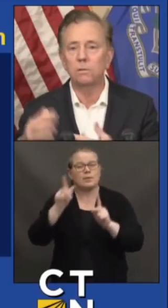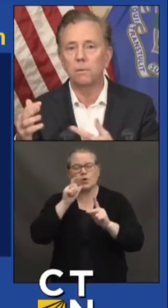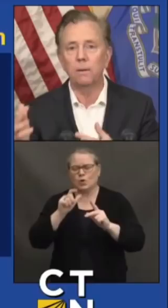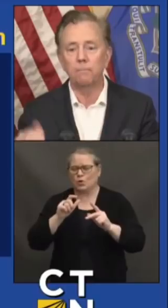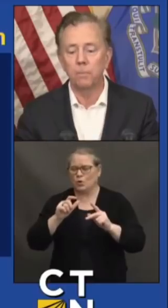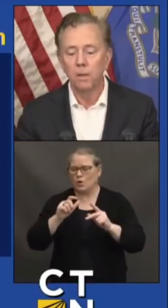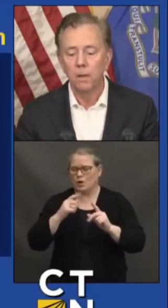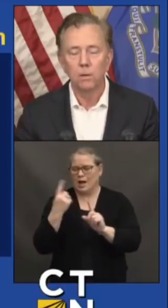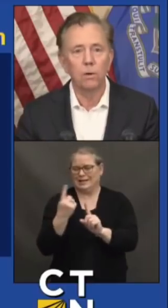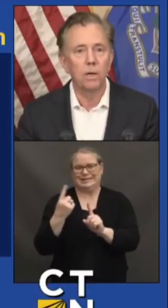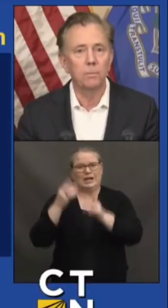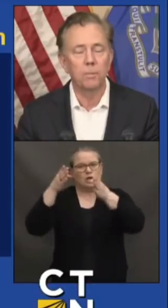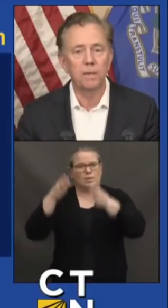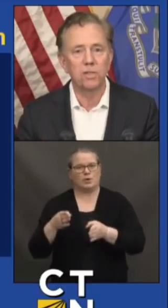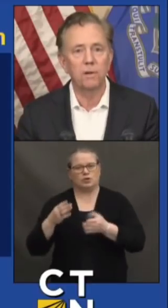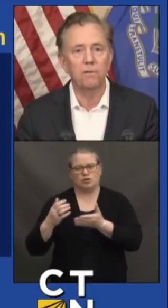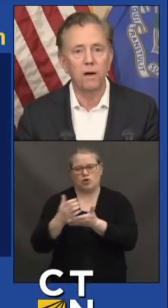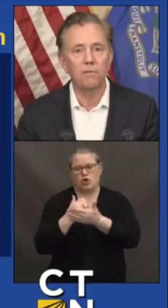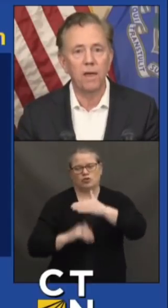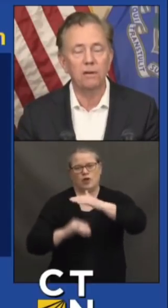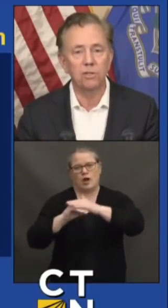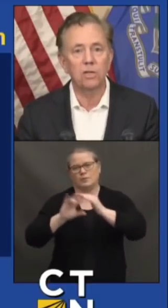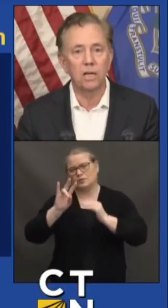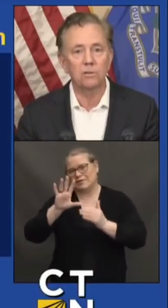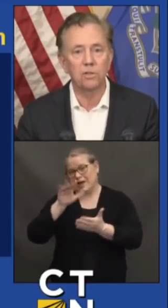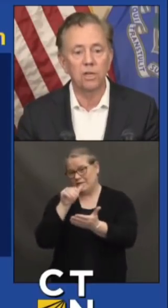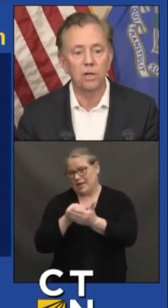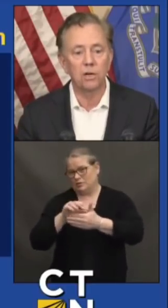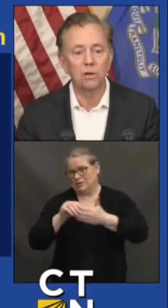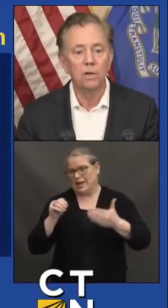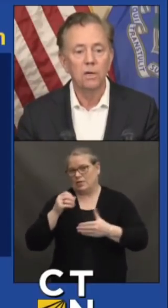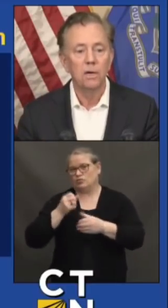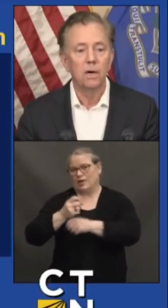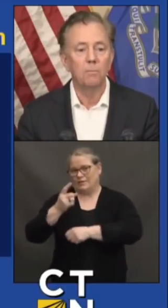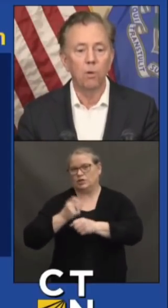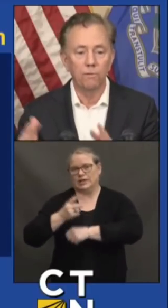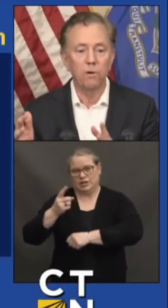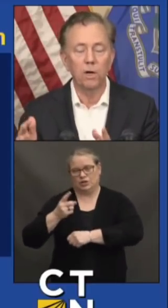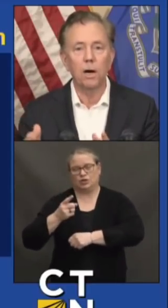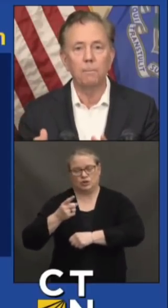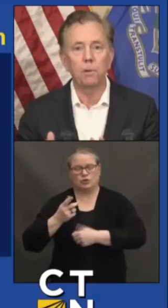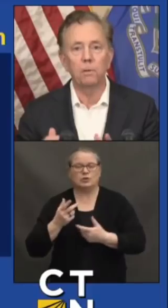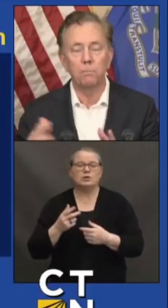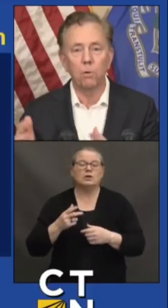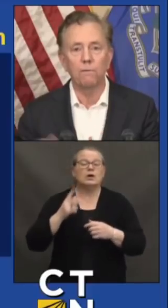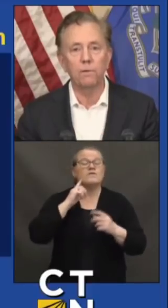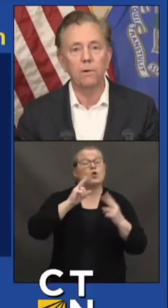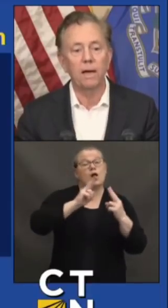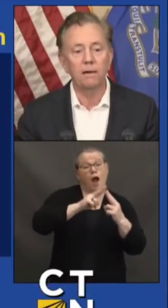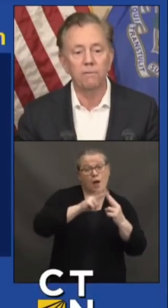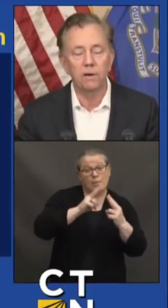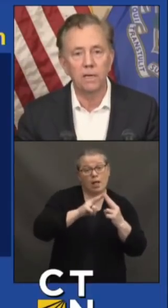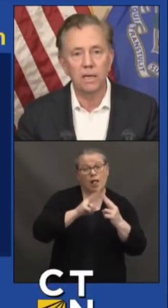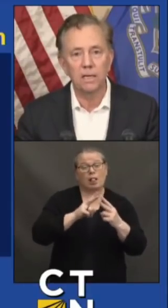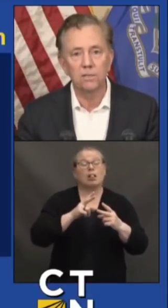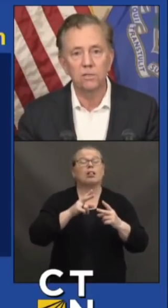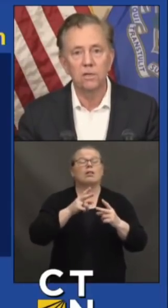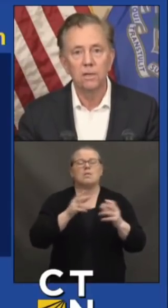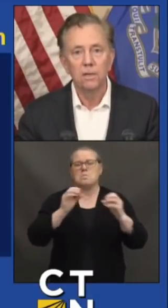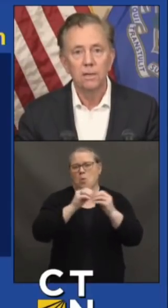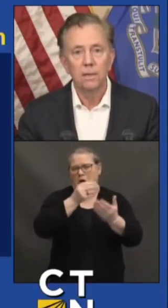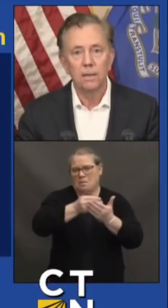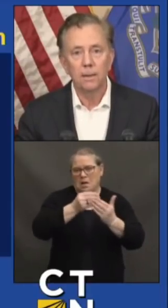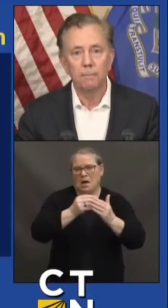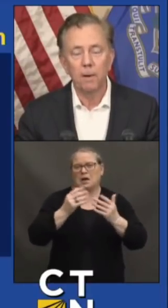about $75,000 a year, more for a couple, more if you have kids.